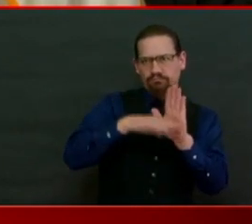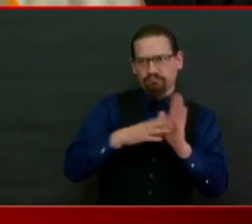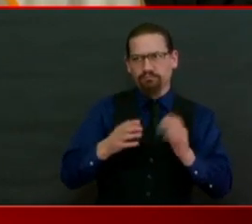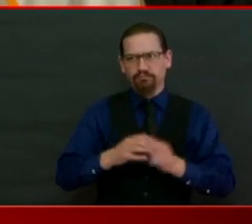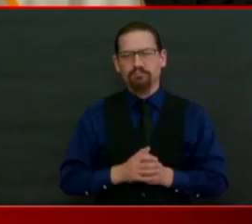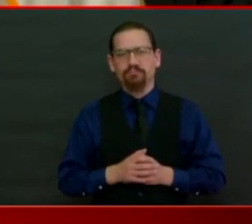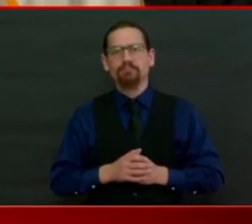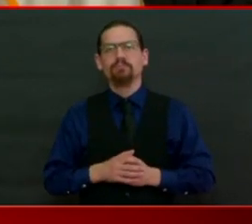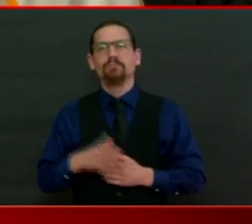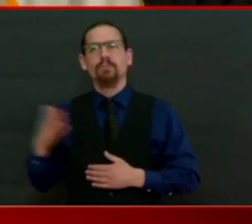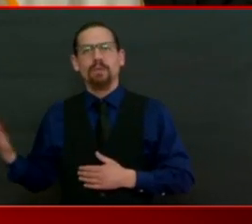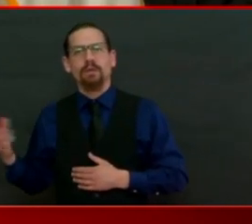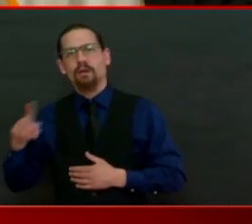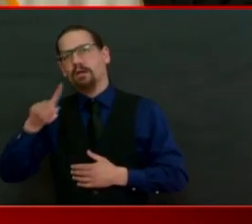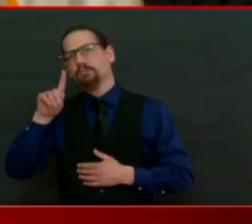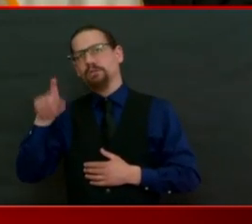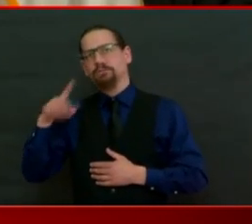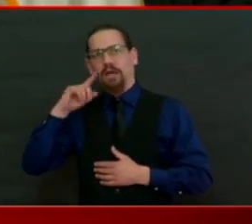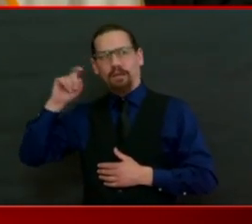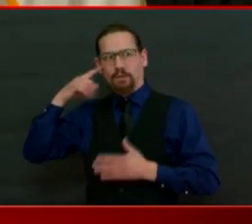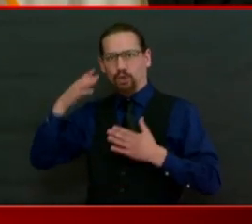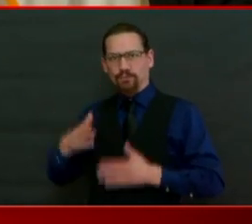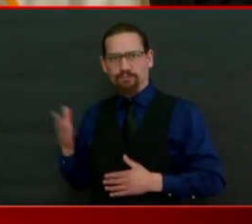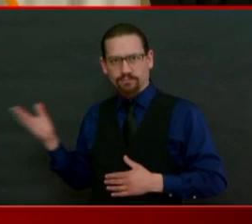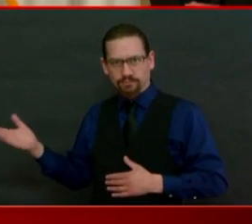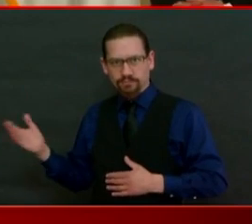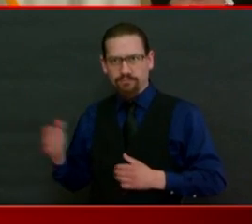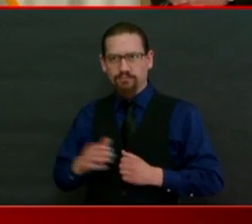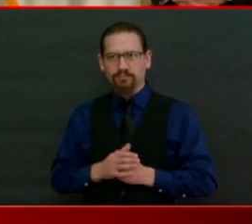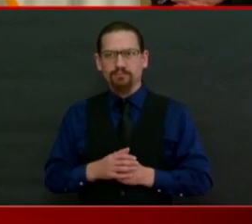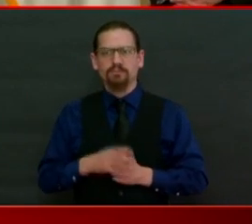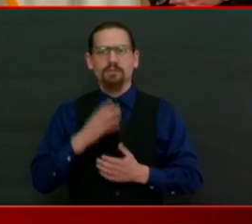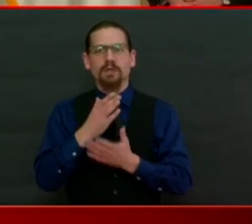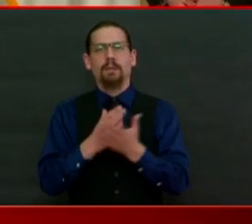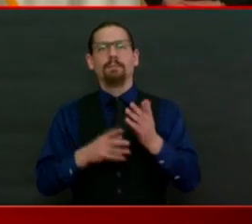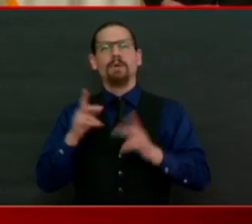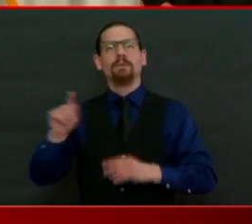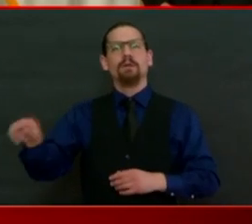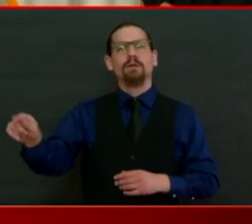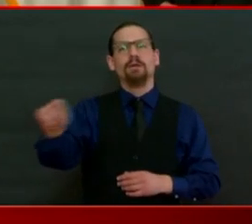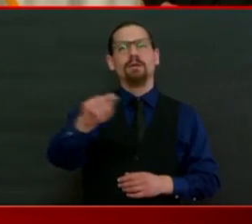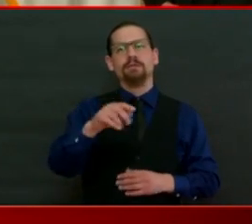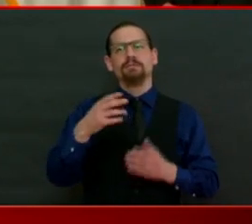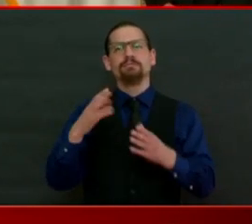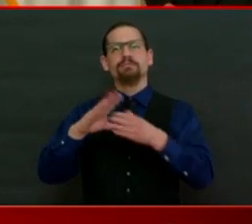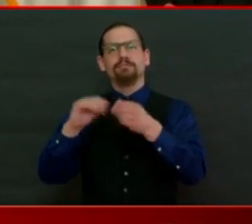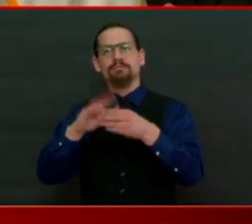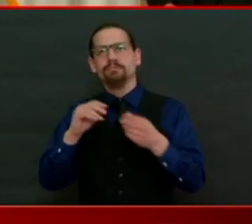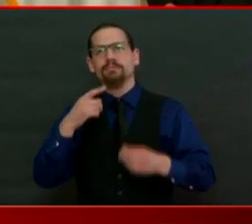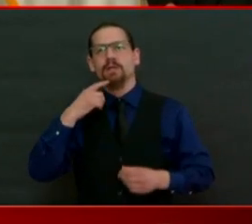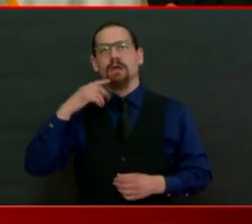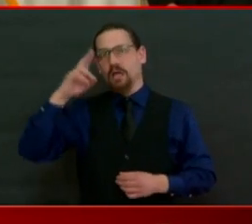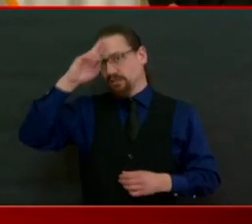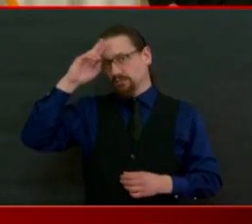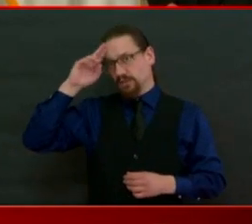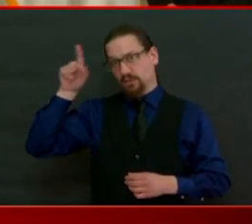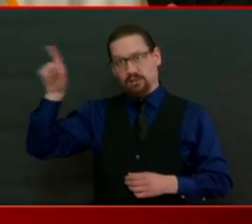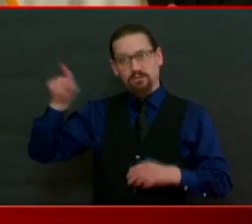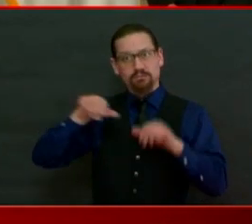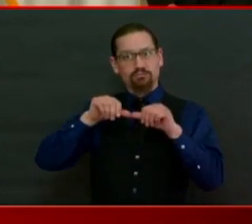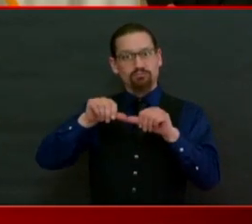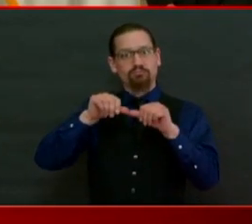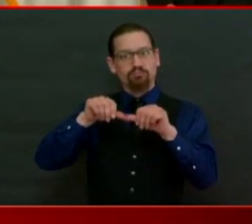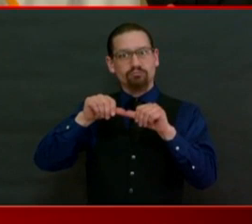to critics who point out that hospitalizations are staying steady and remain well below projections and call for quicker businesses